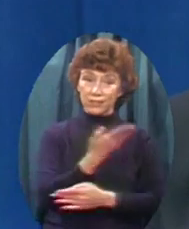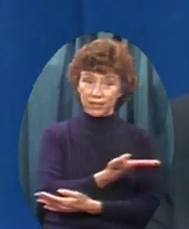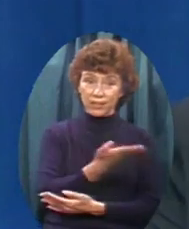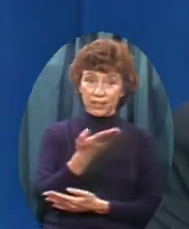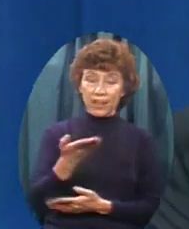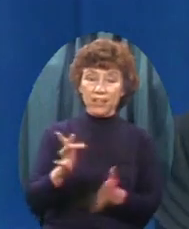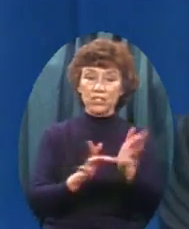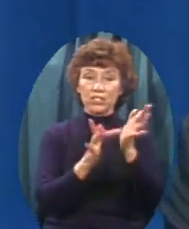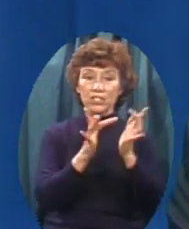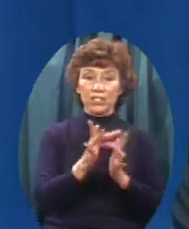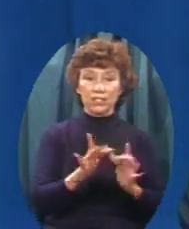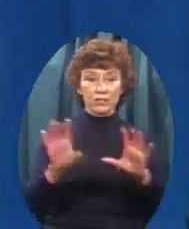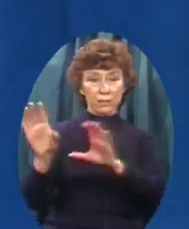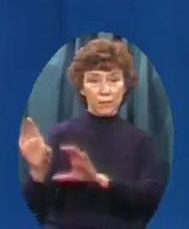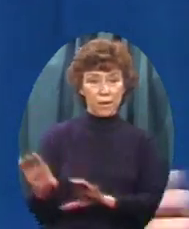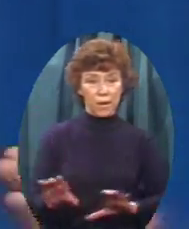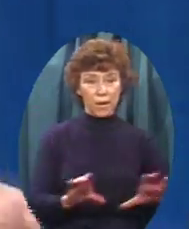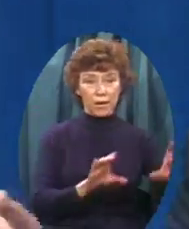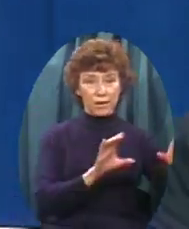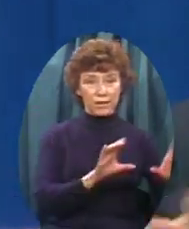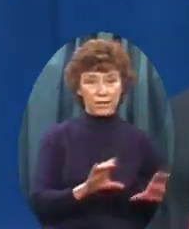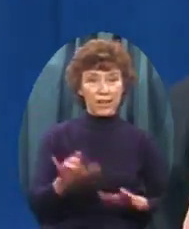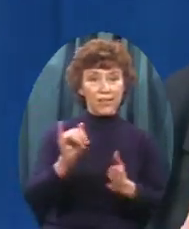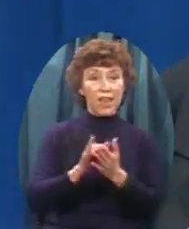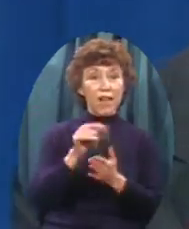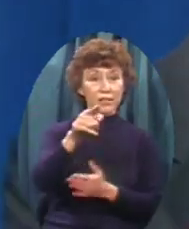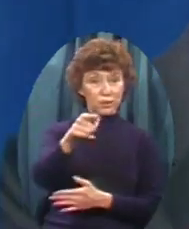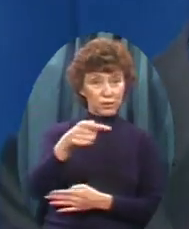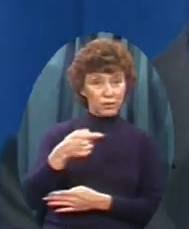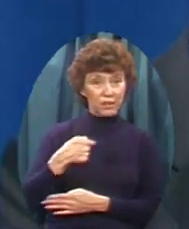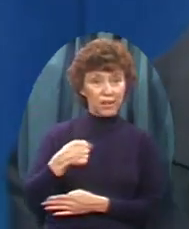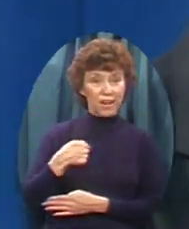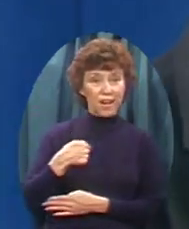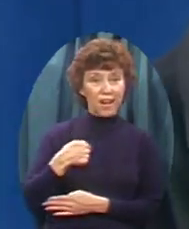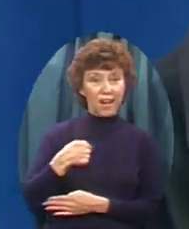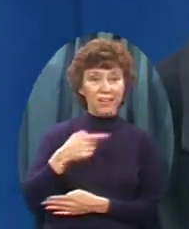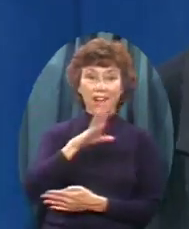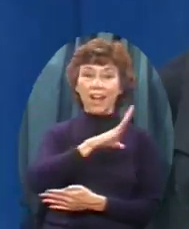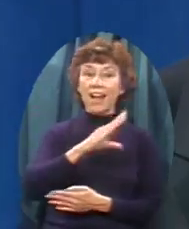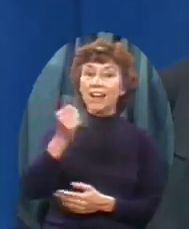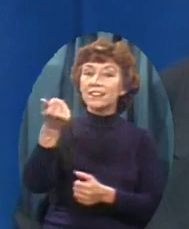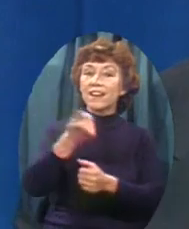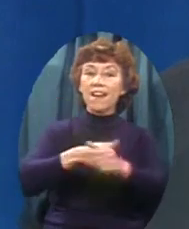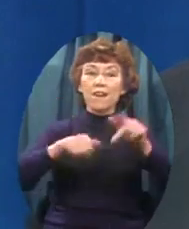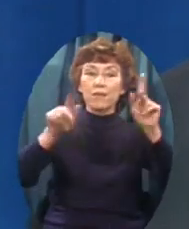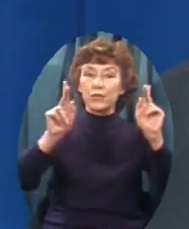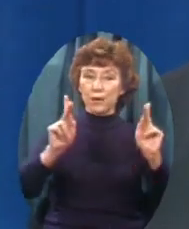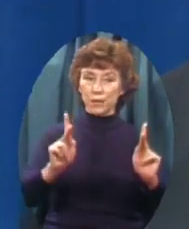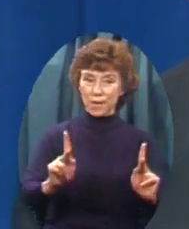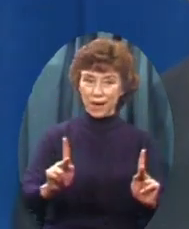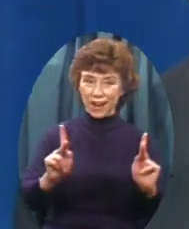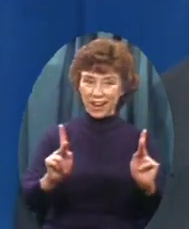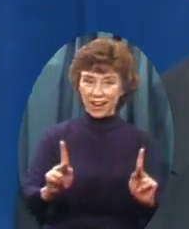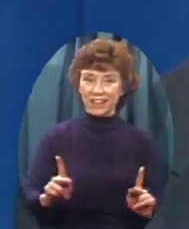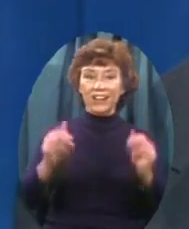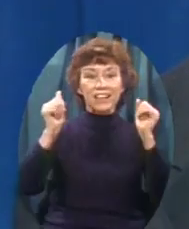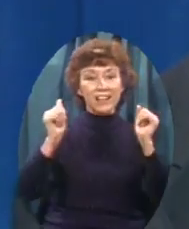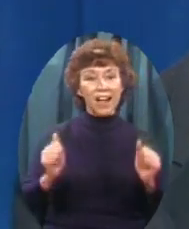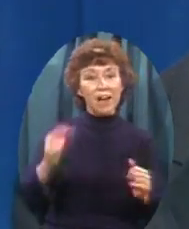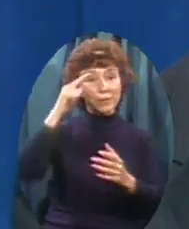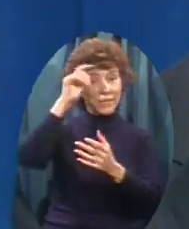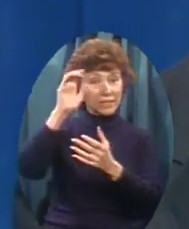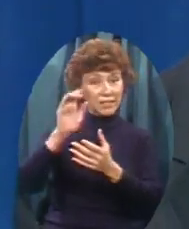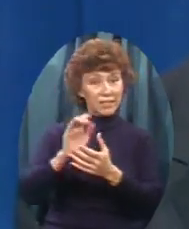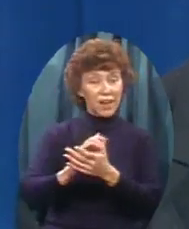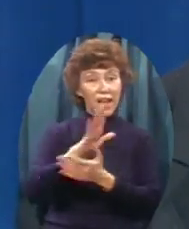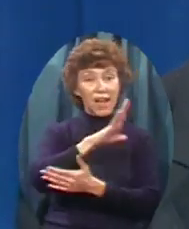performed So that you and I And everyone Might believe